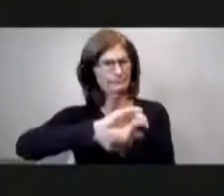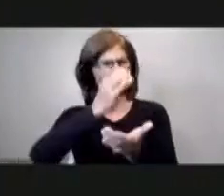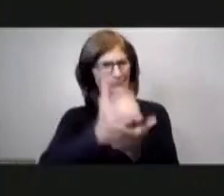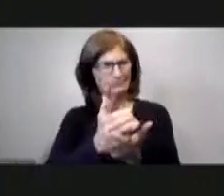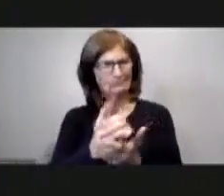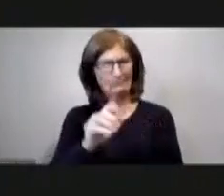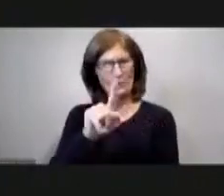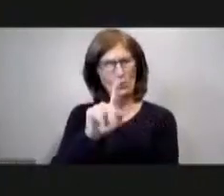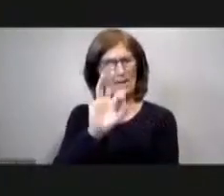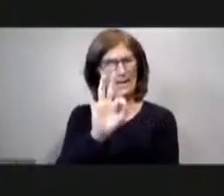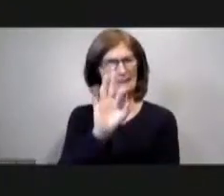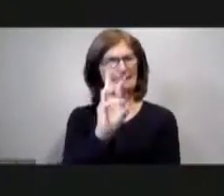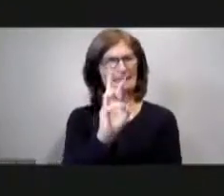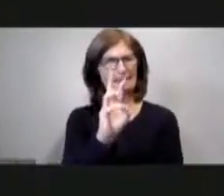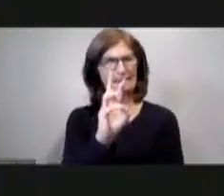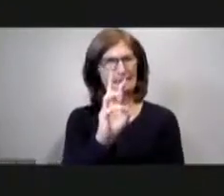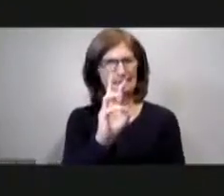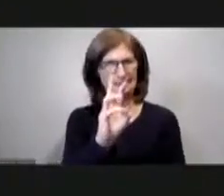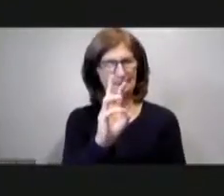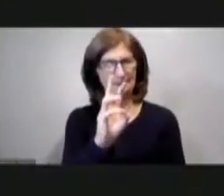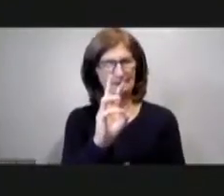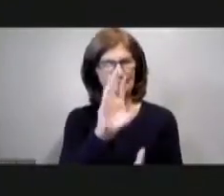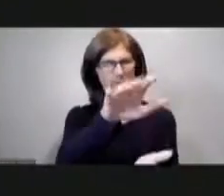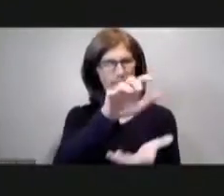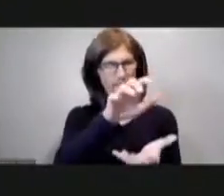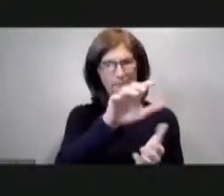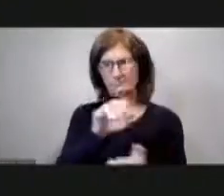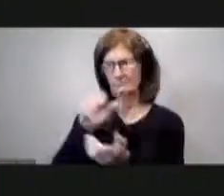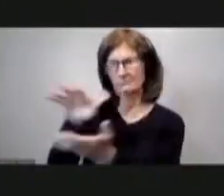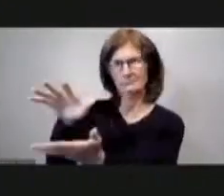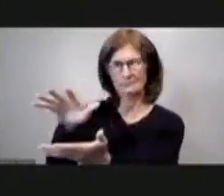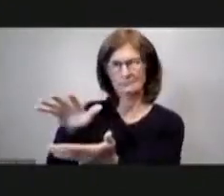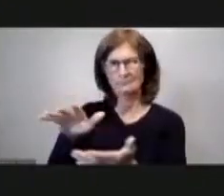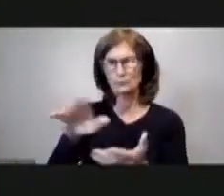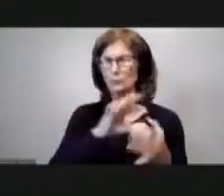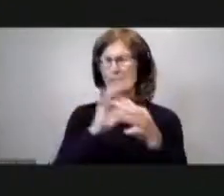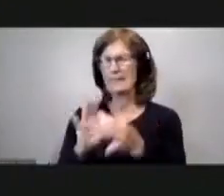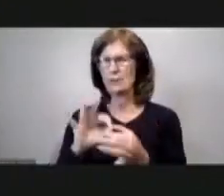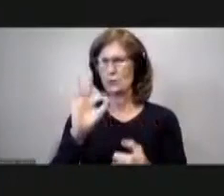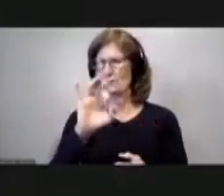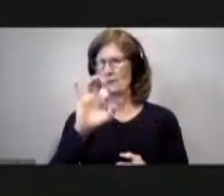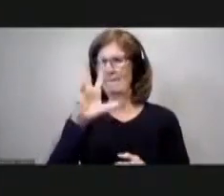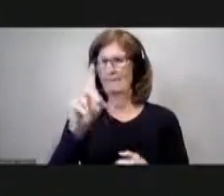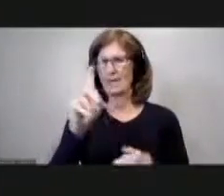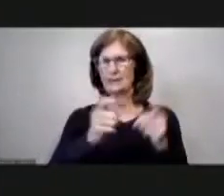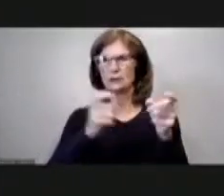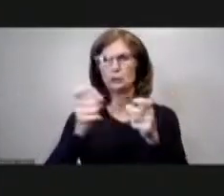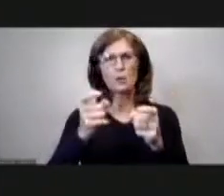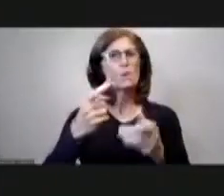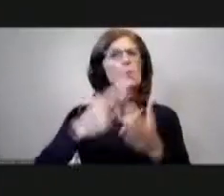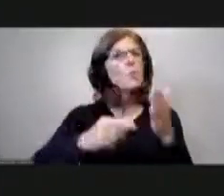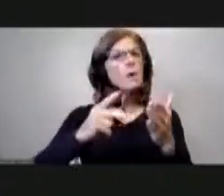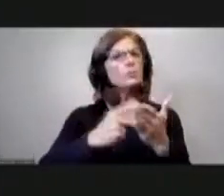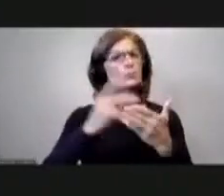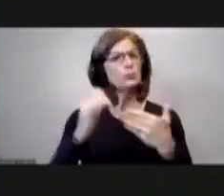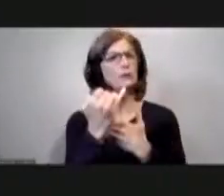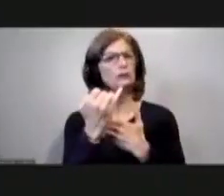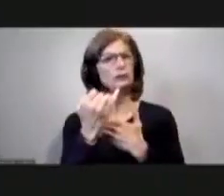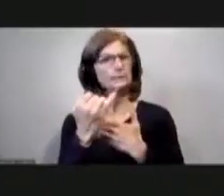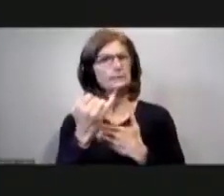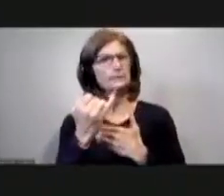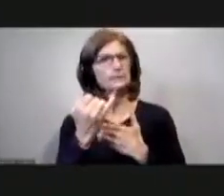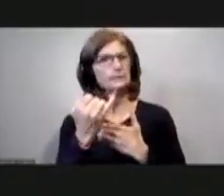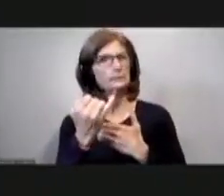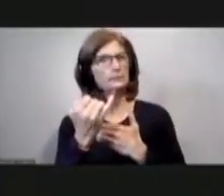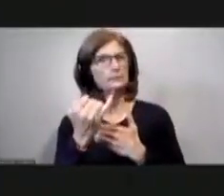is coming from as far as a flood control uh what projects or was it